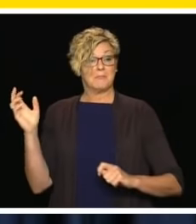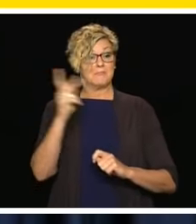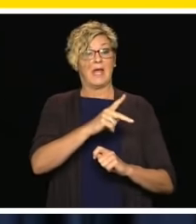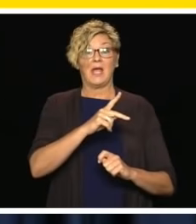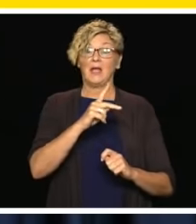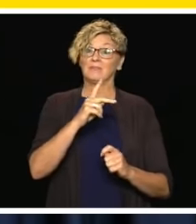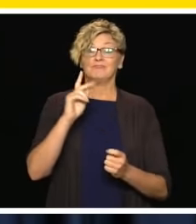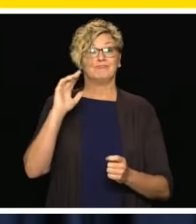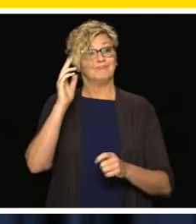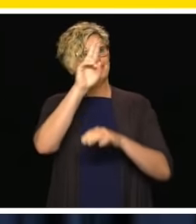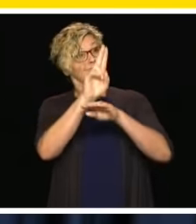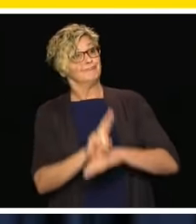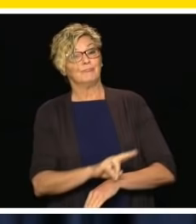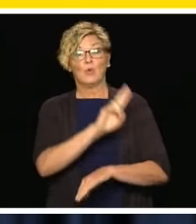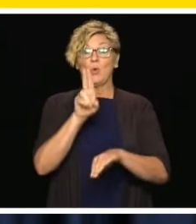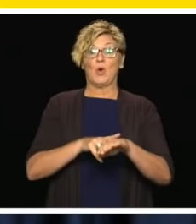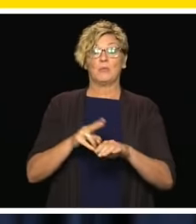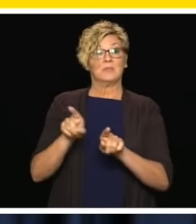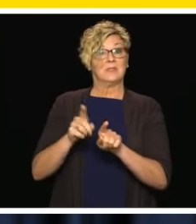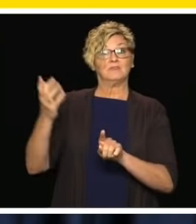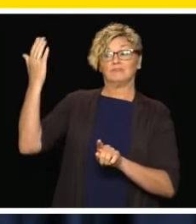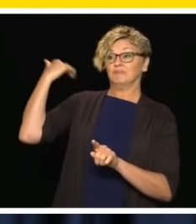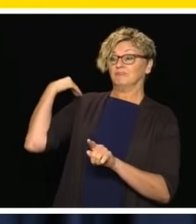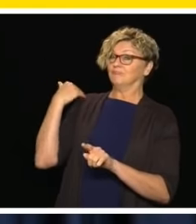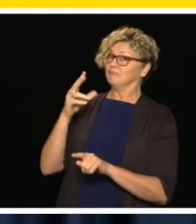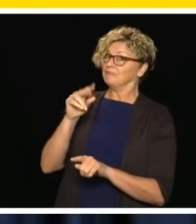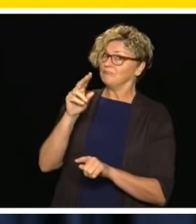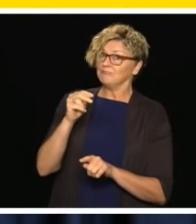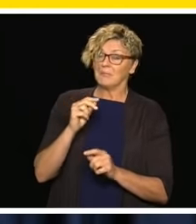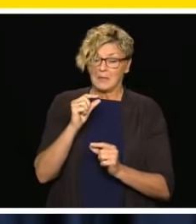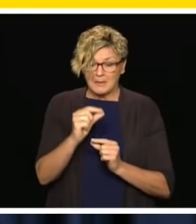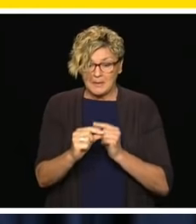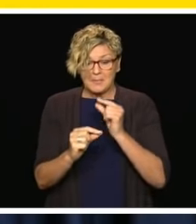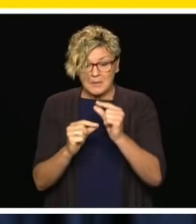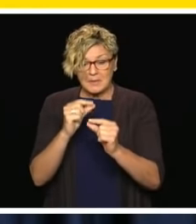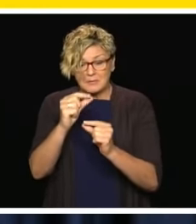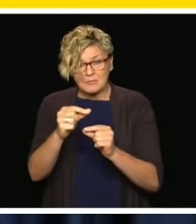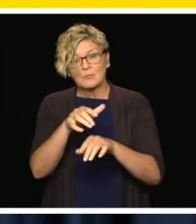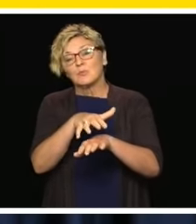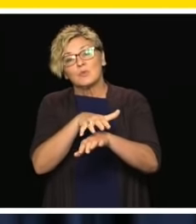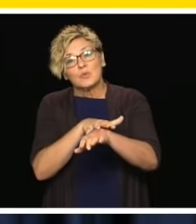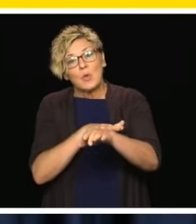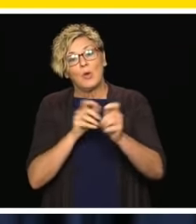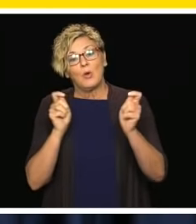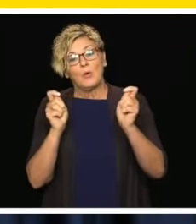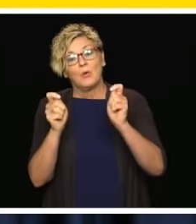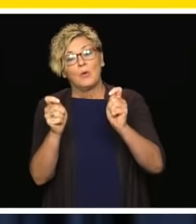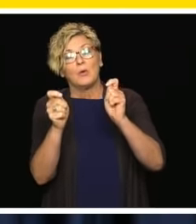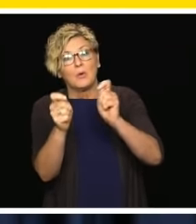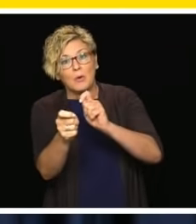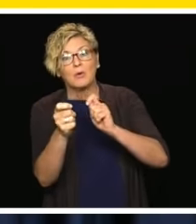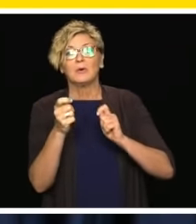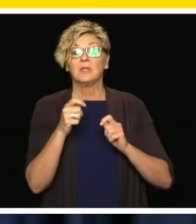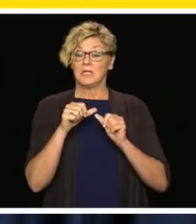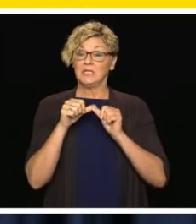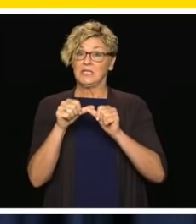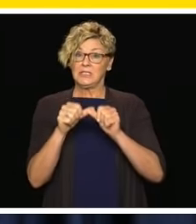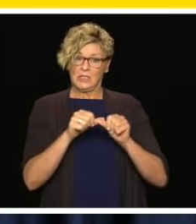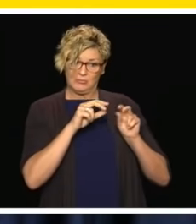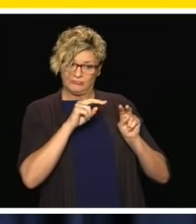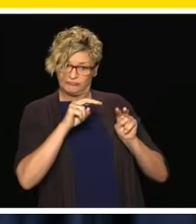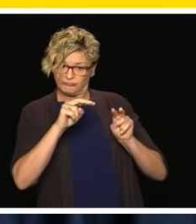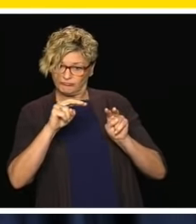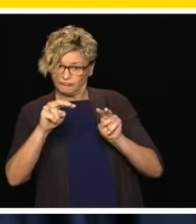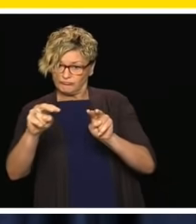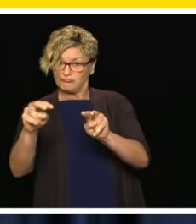activity and we will do that in a manner that will keep everyone safe and will also allow us to test and gauge as we go whether these measures